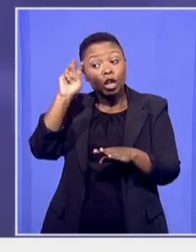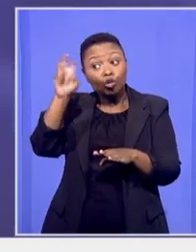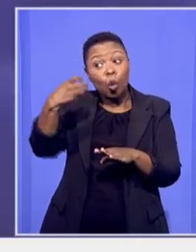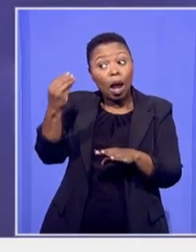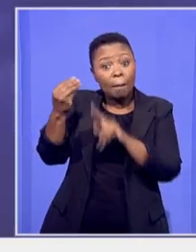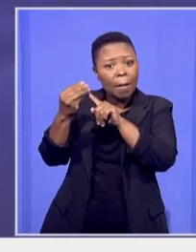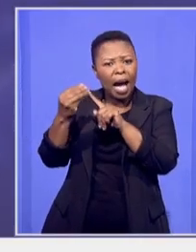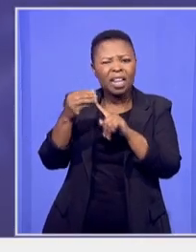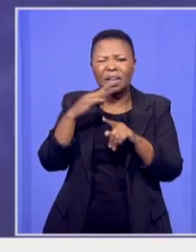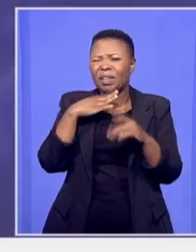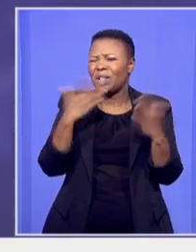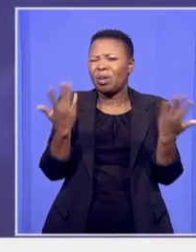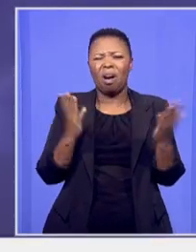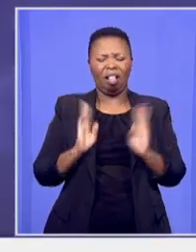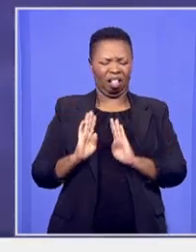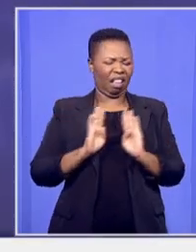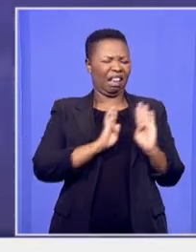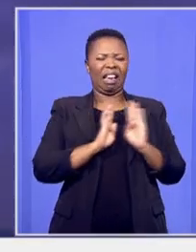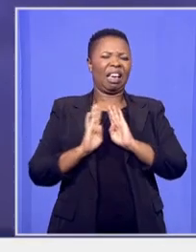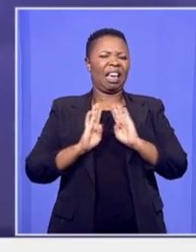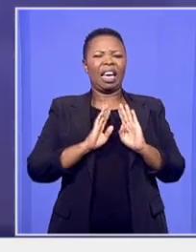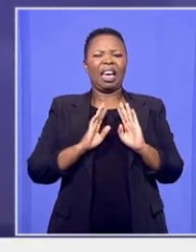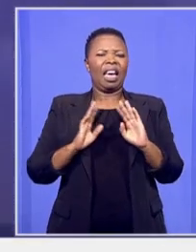any moral compass whatsoever